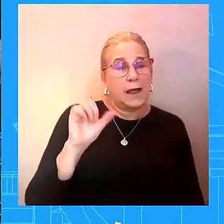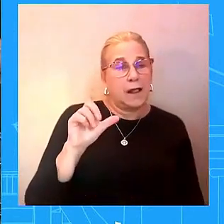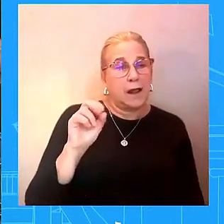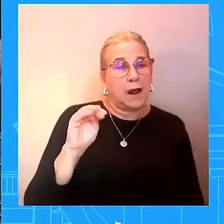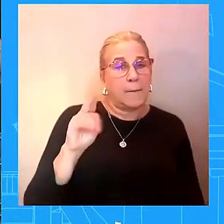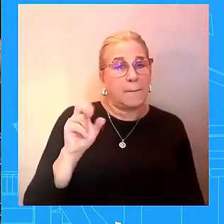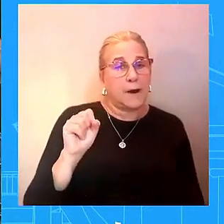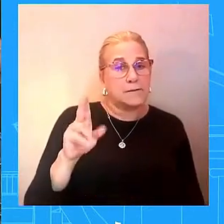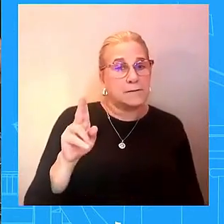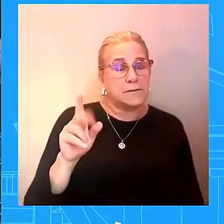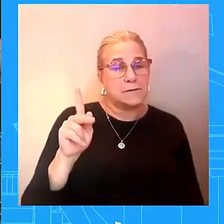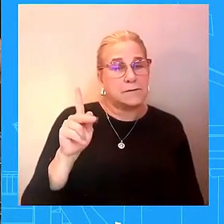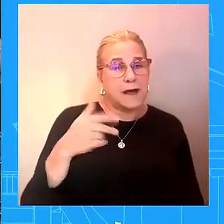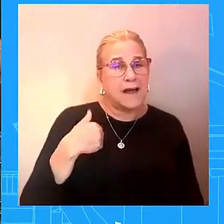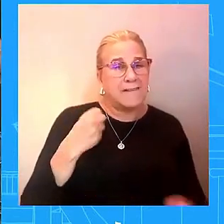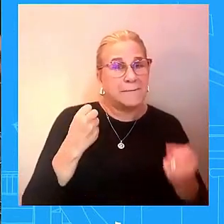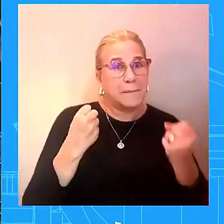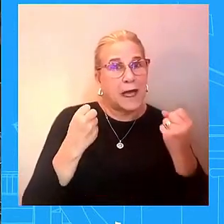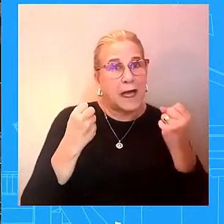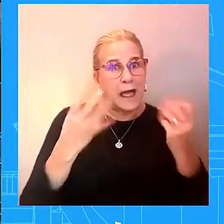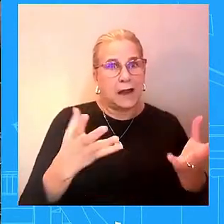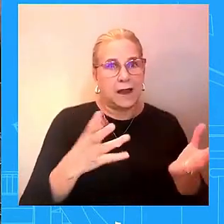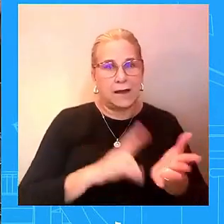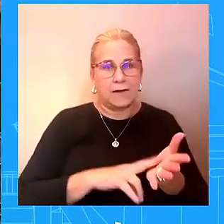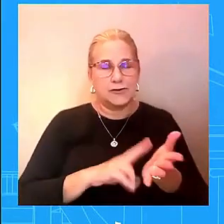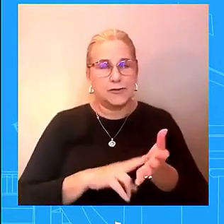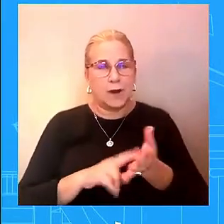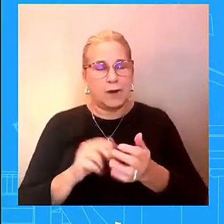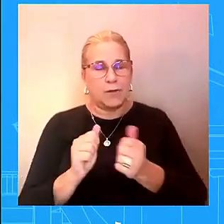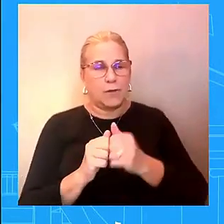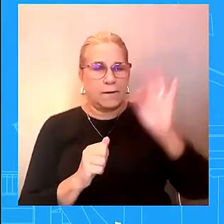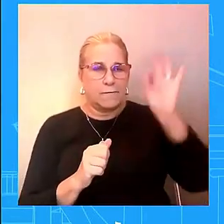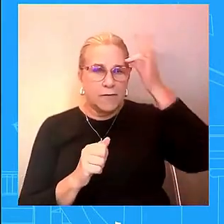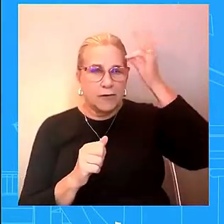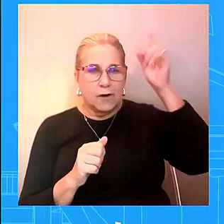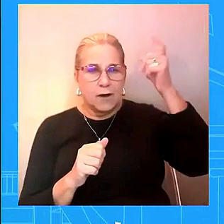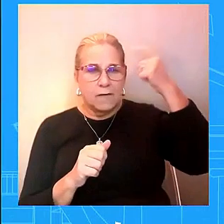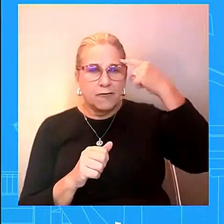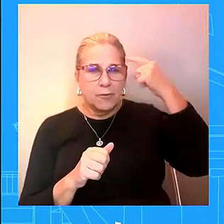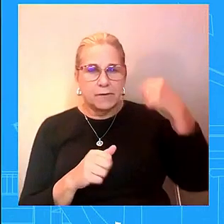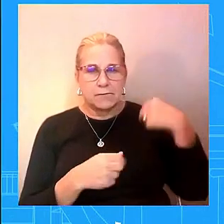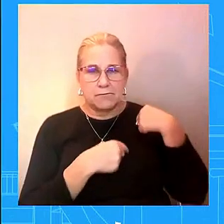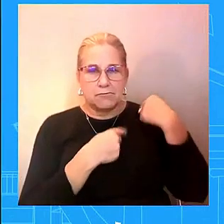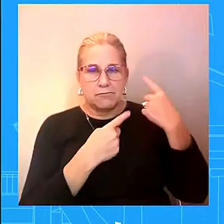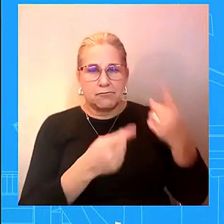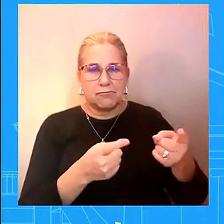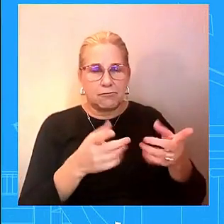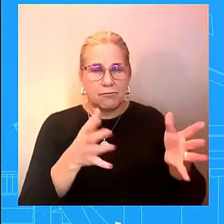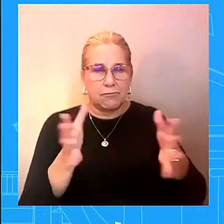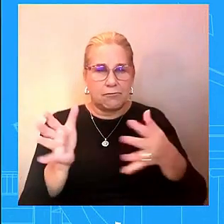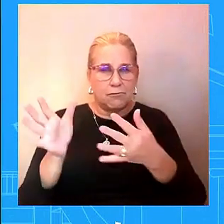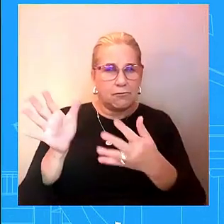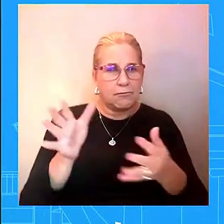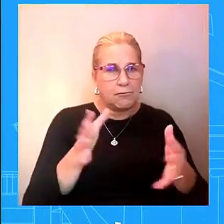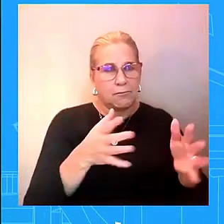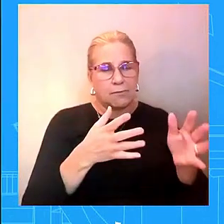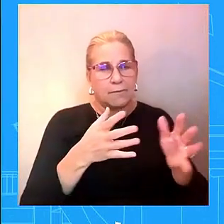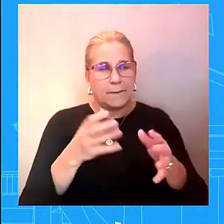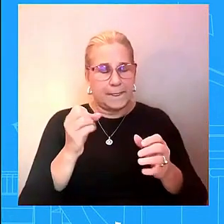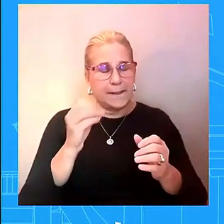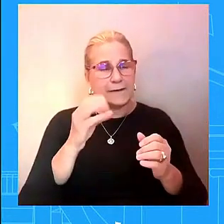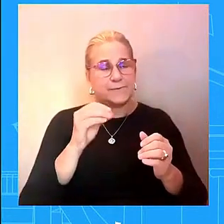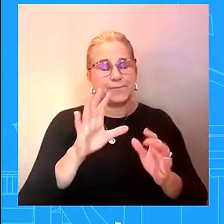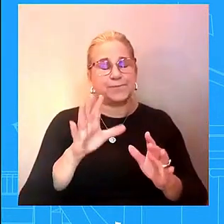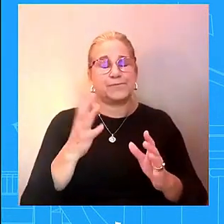regulate the agencies that holds sway over his own company well since that's a campaign related uh item there what they're planning to do